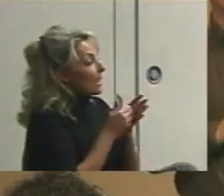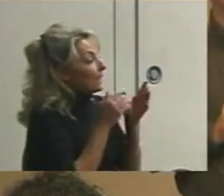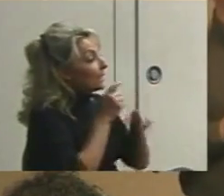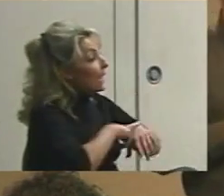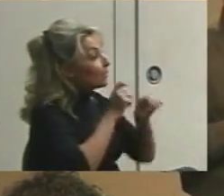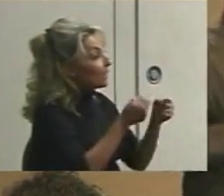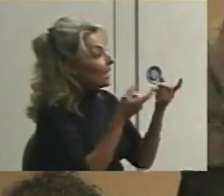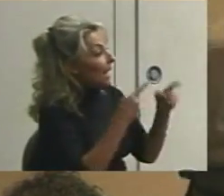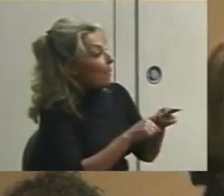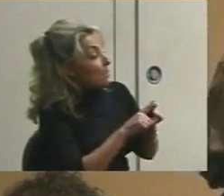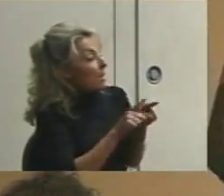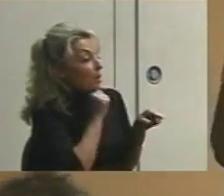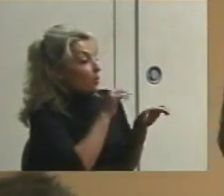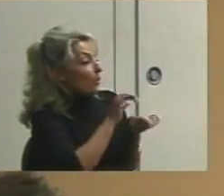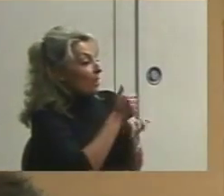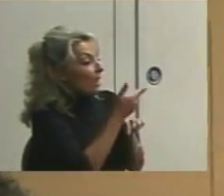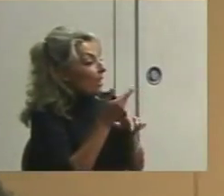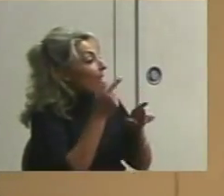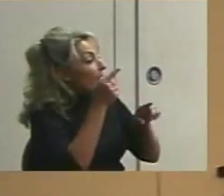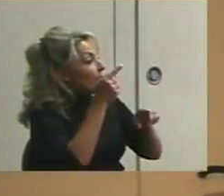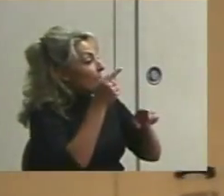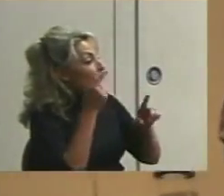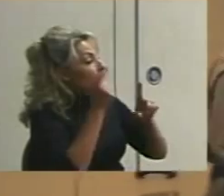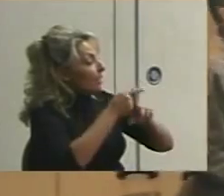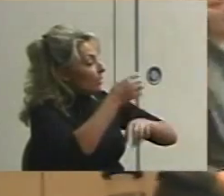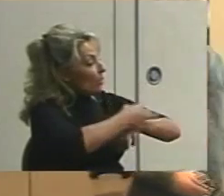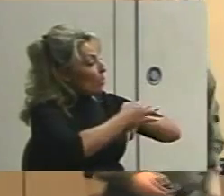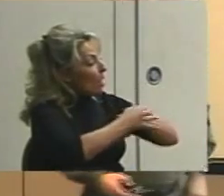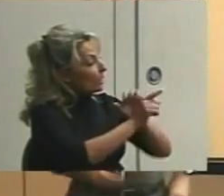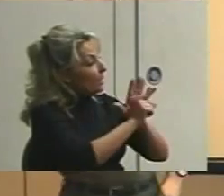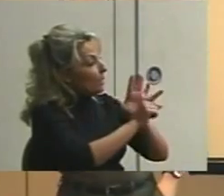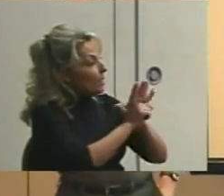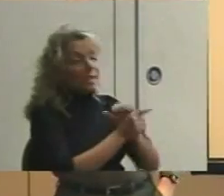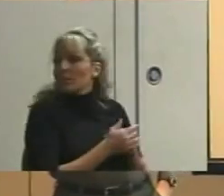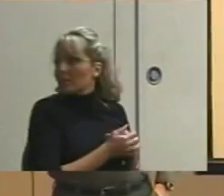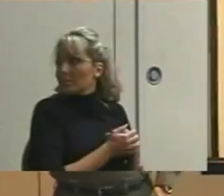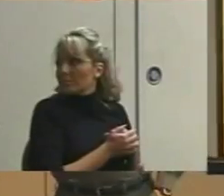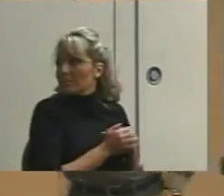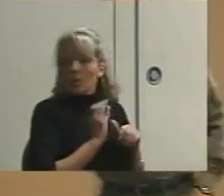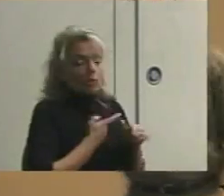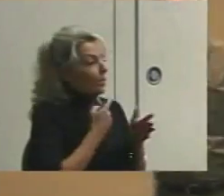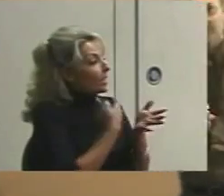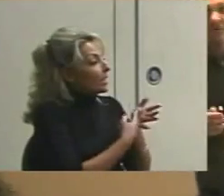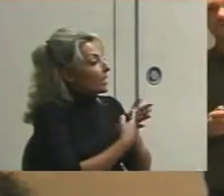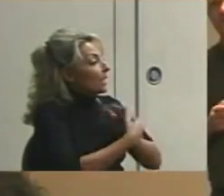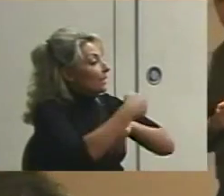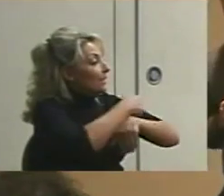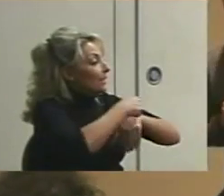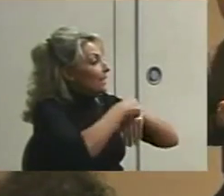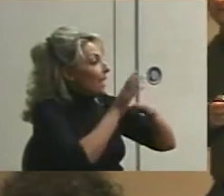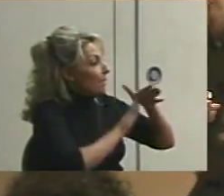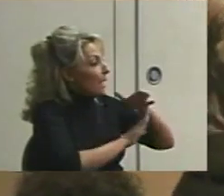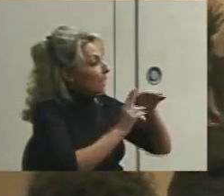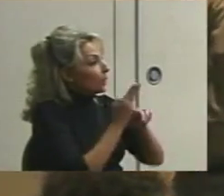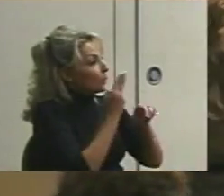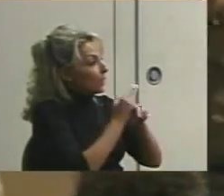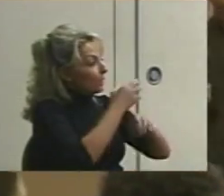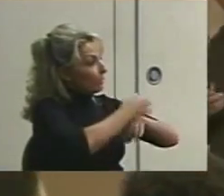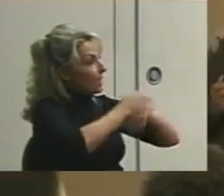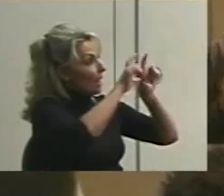that thing vibrates. Sometimes we're going to talk about a couple of ways to do time-based using the clock on the wall in your room. Those kinds of things.